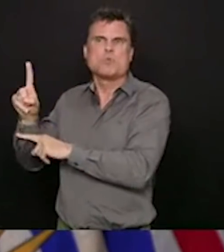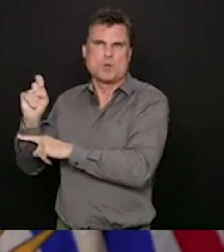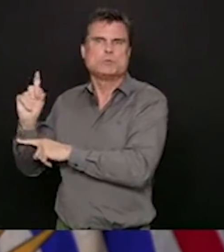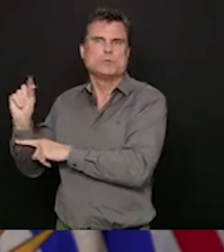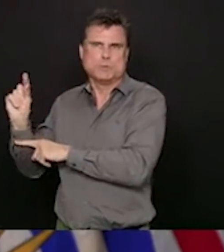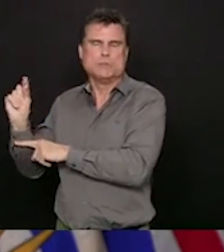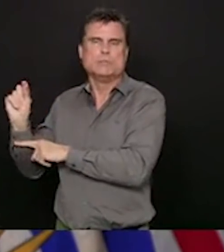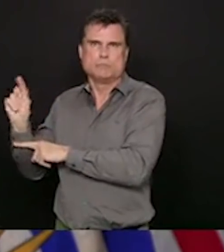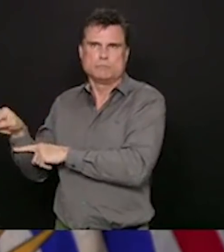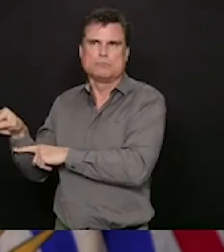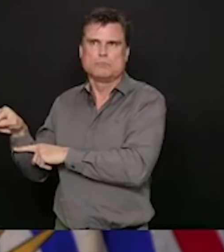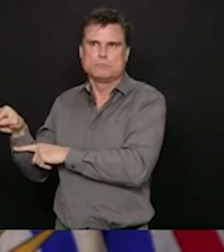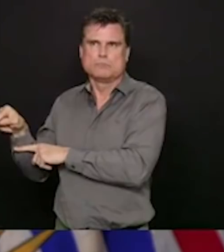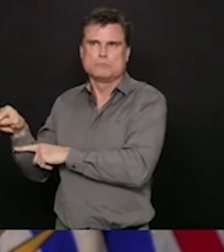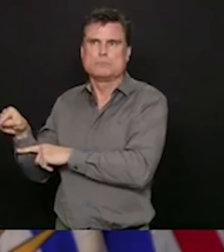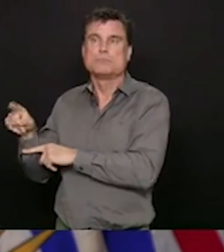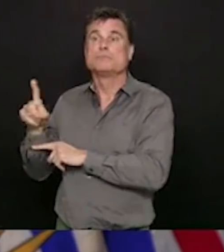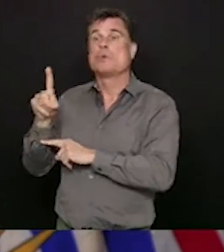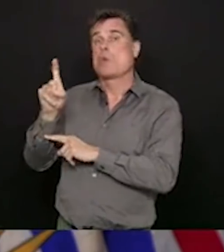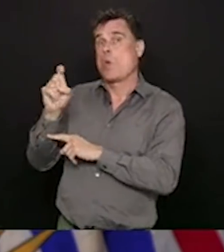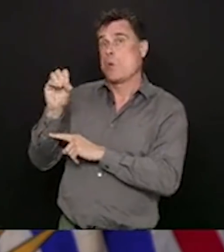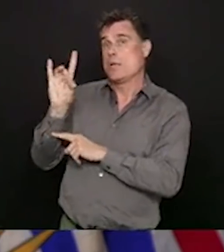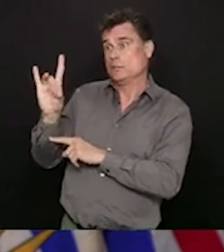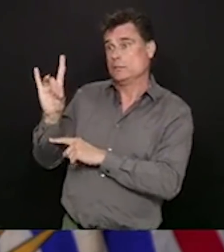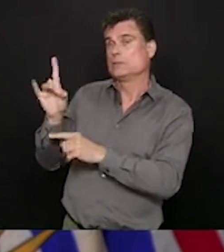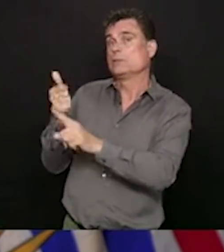inmates and 12 staff.